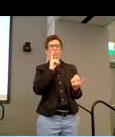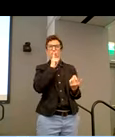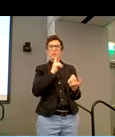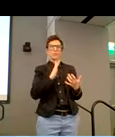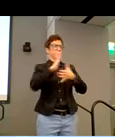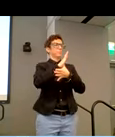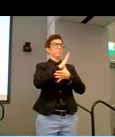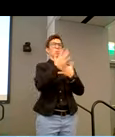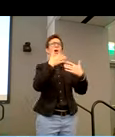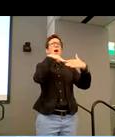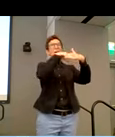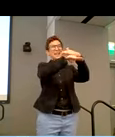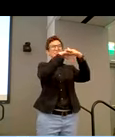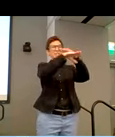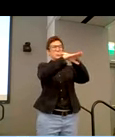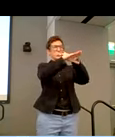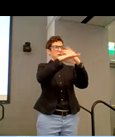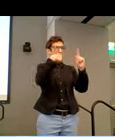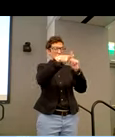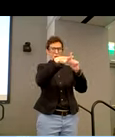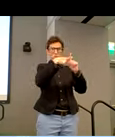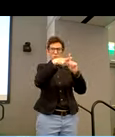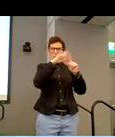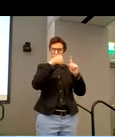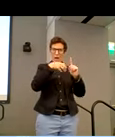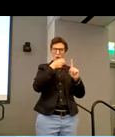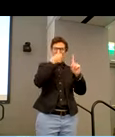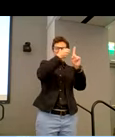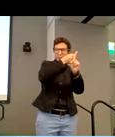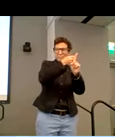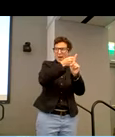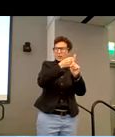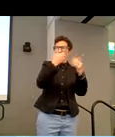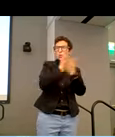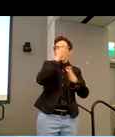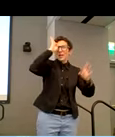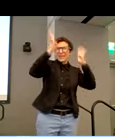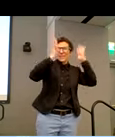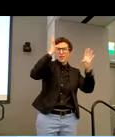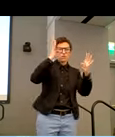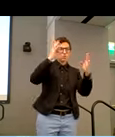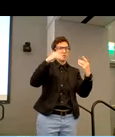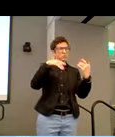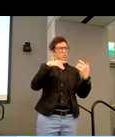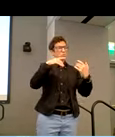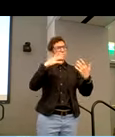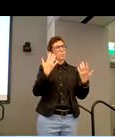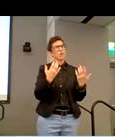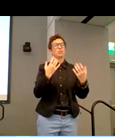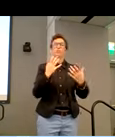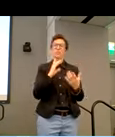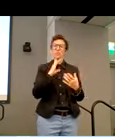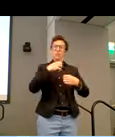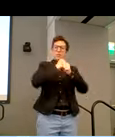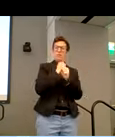accessibility and the impact that it would have from an innovation standpoint so that we can really create an inclusive culture,